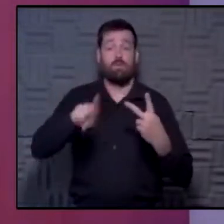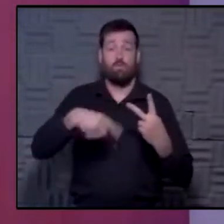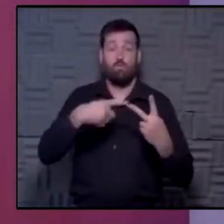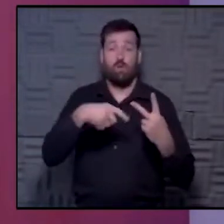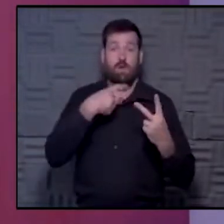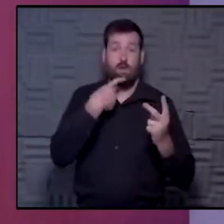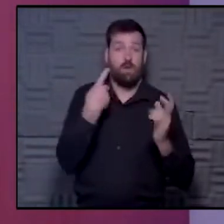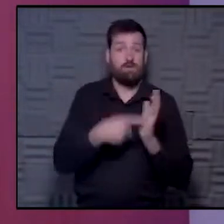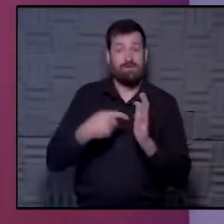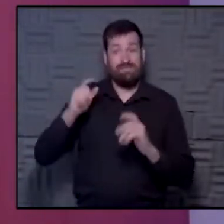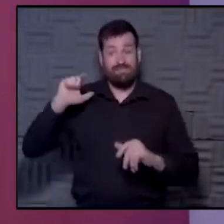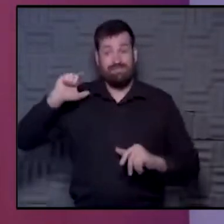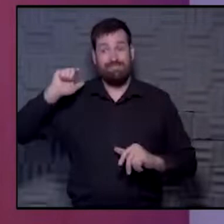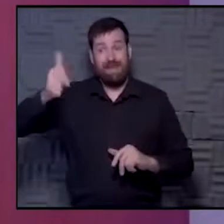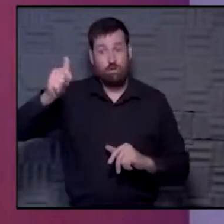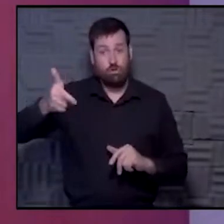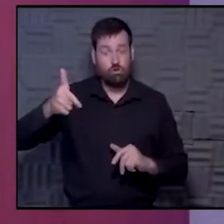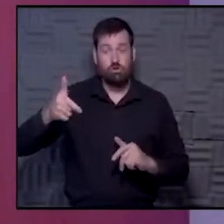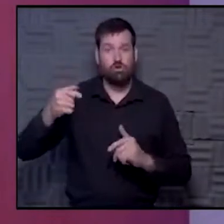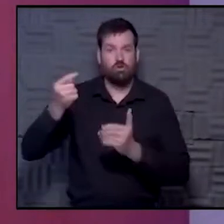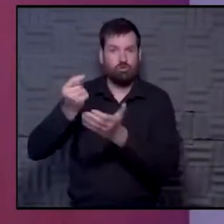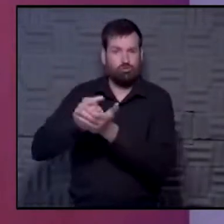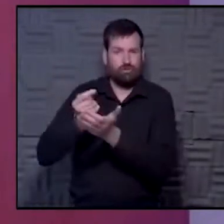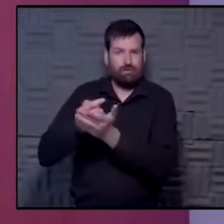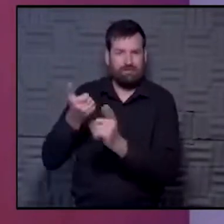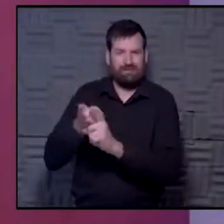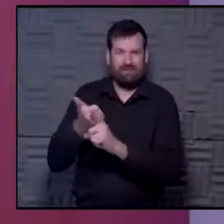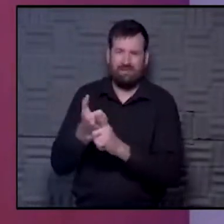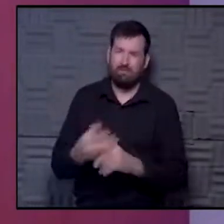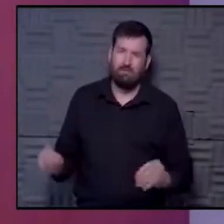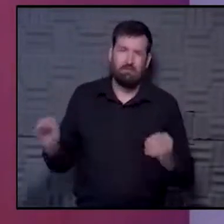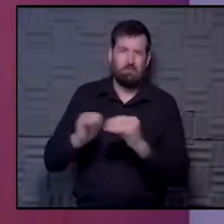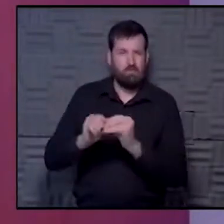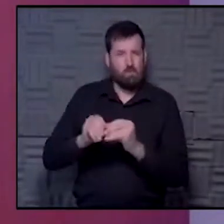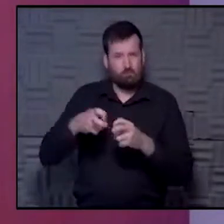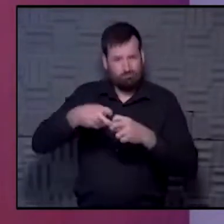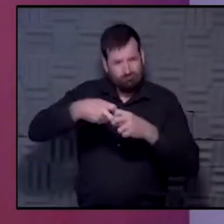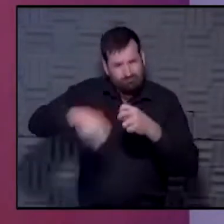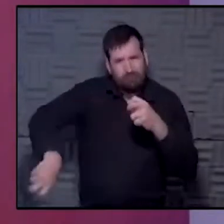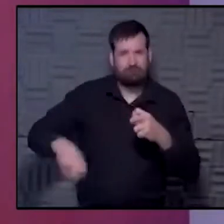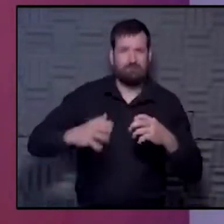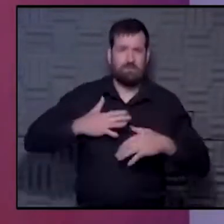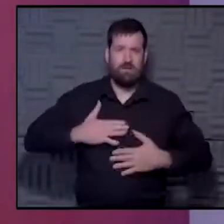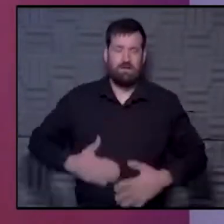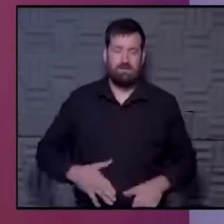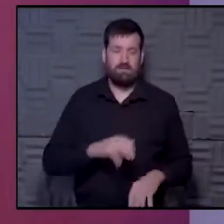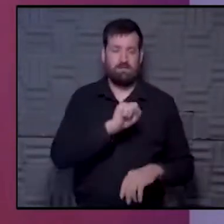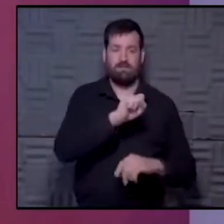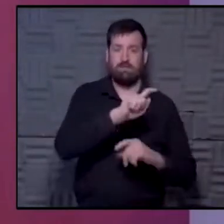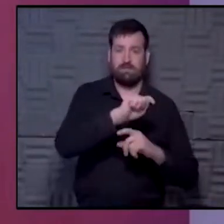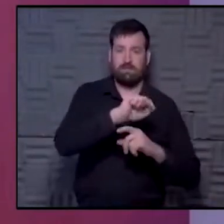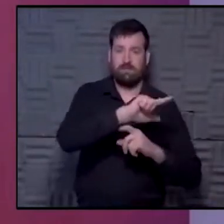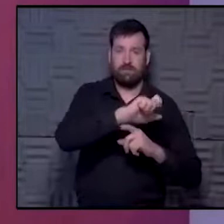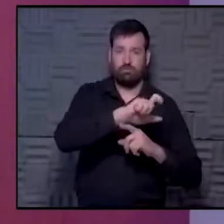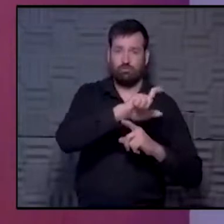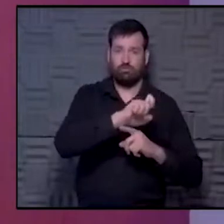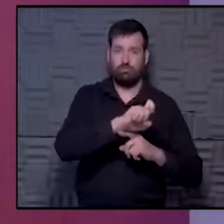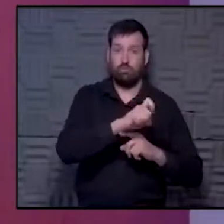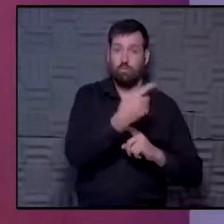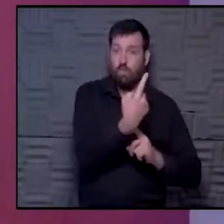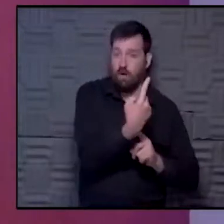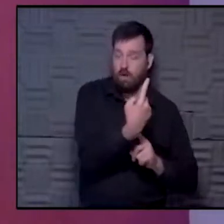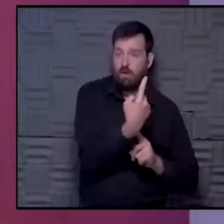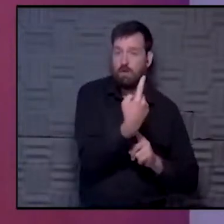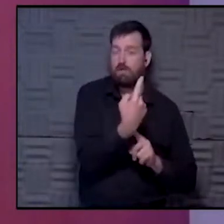is diagnosed a little bit later, the treatment is also harder on the patient as well. So for a stage 1 cancer, oftentimes